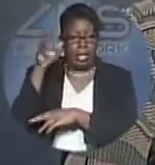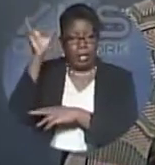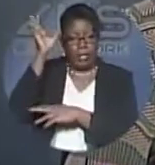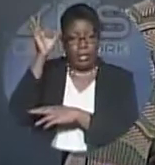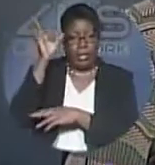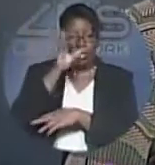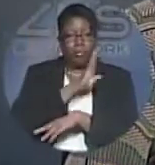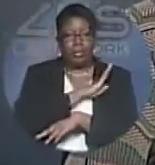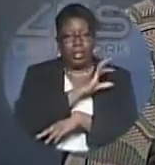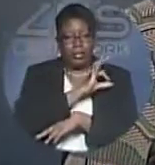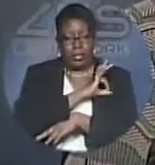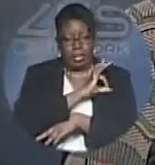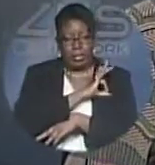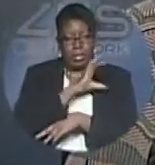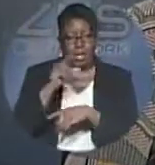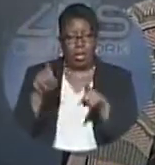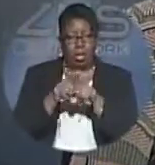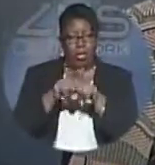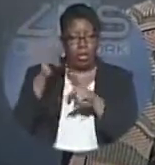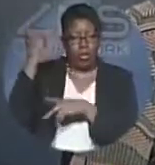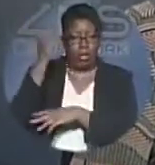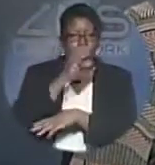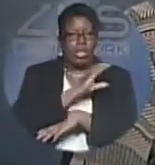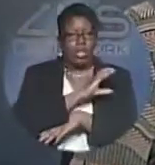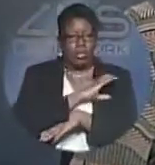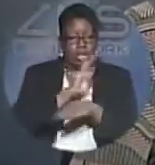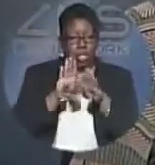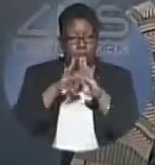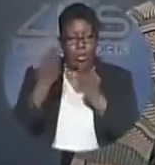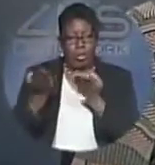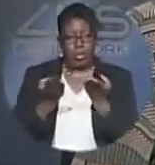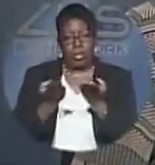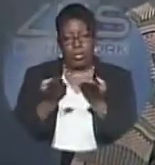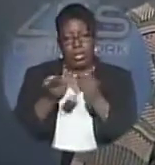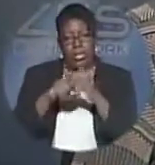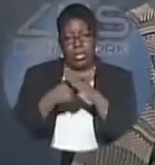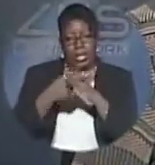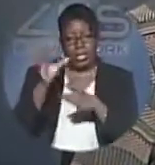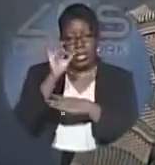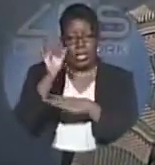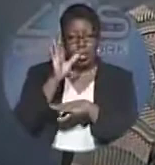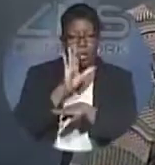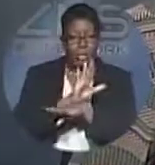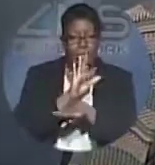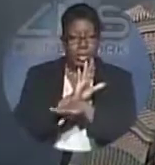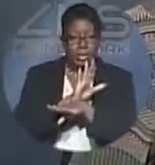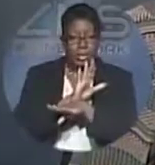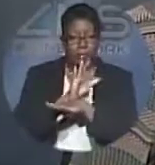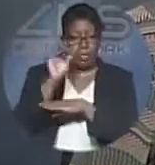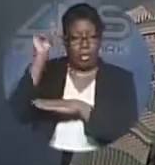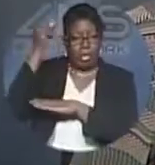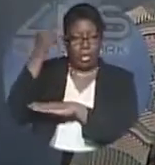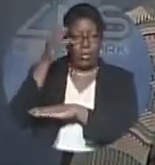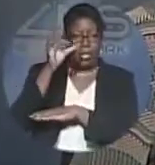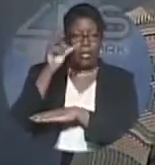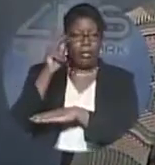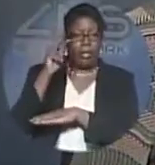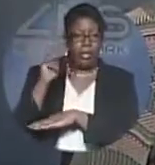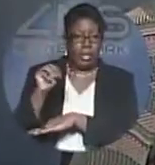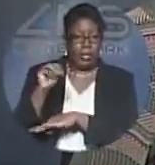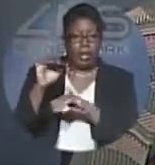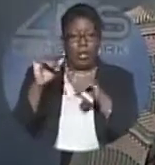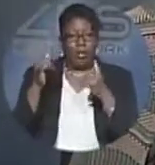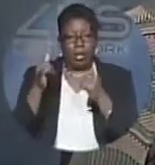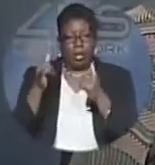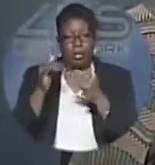Brave Davis and party leader Perry Christie. The official opening ceremony starts at 8 o'clock tonight. The governing Free National Movement Party